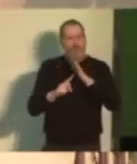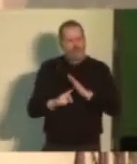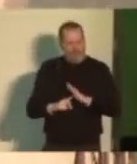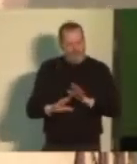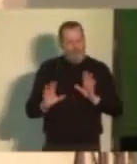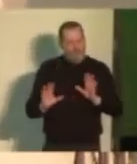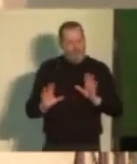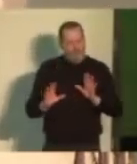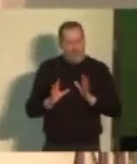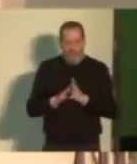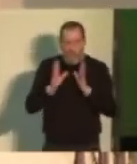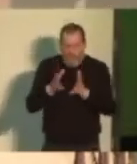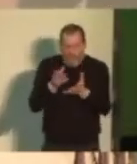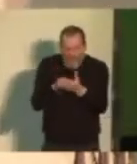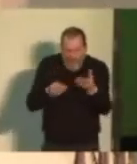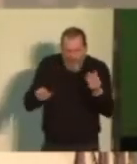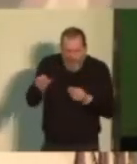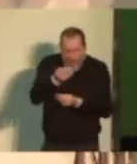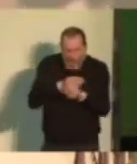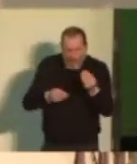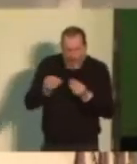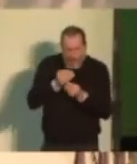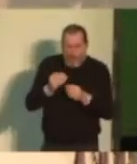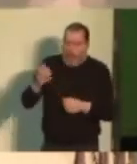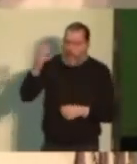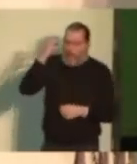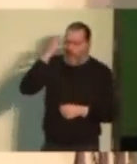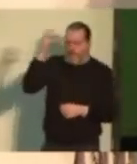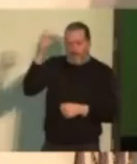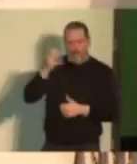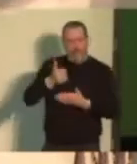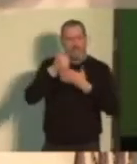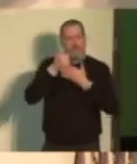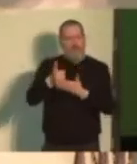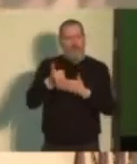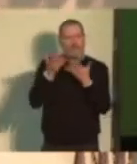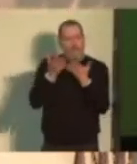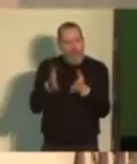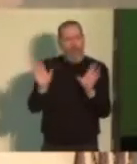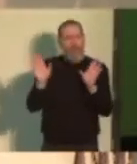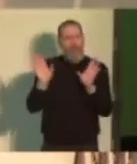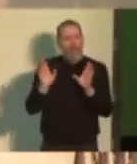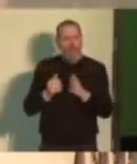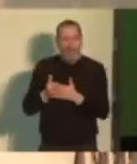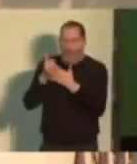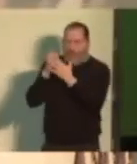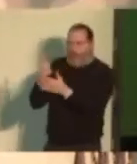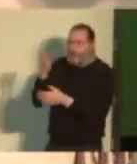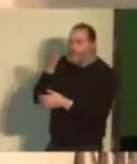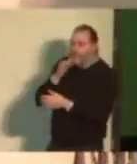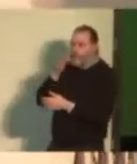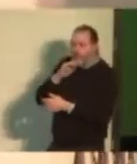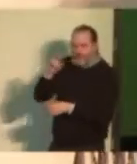creating an economy and a government that work for all, not just the few.